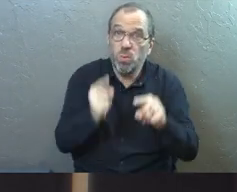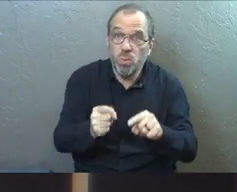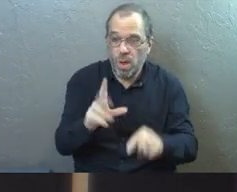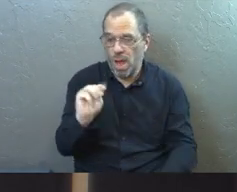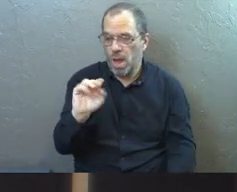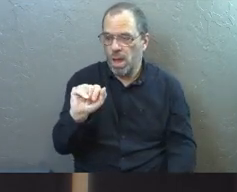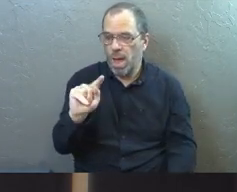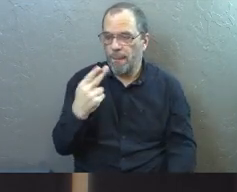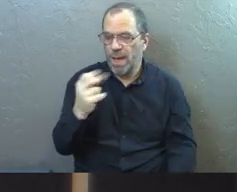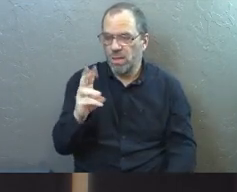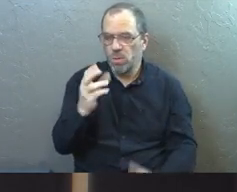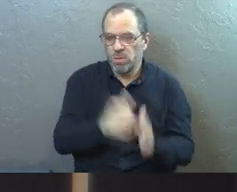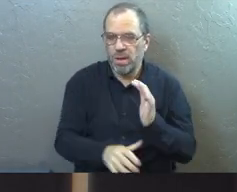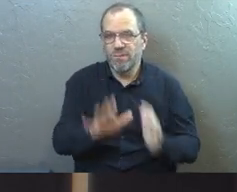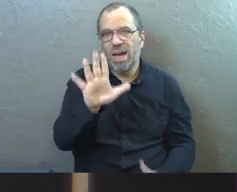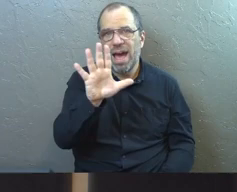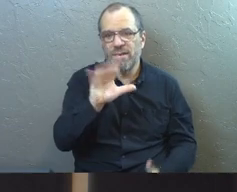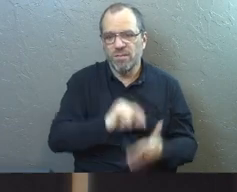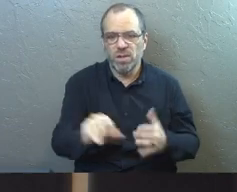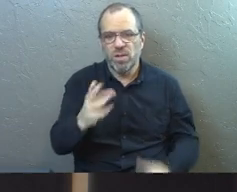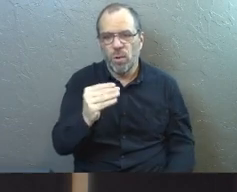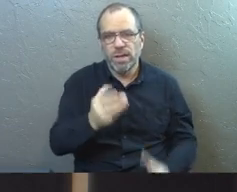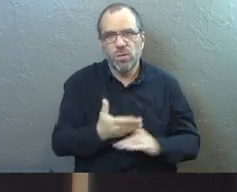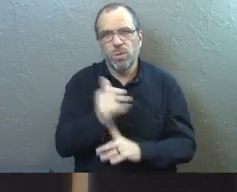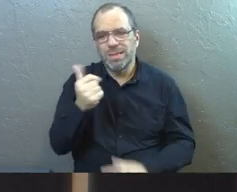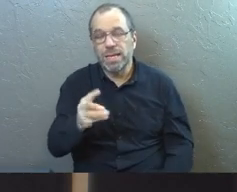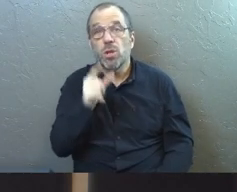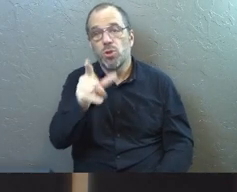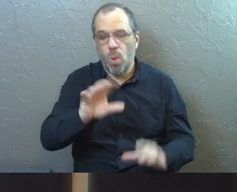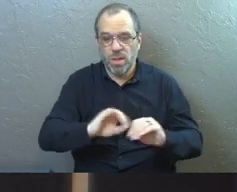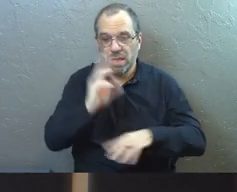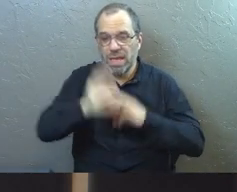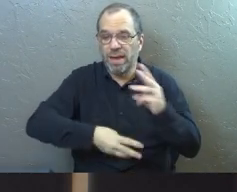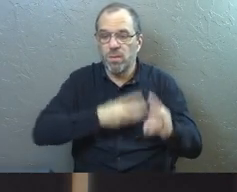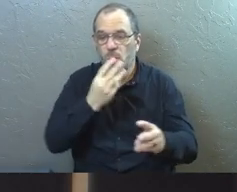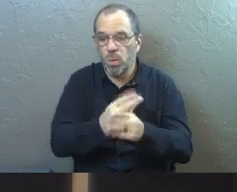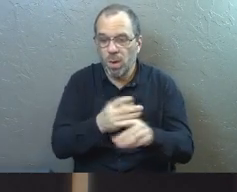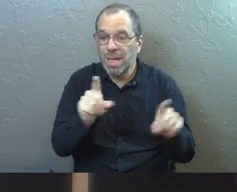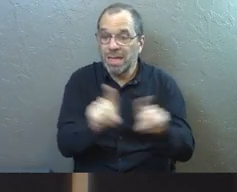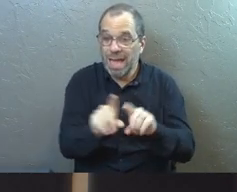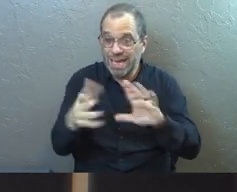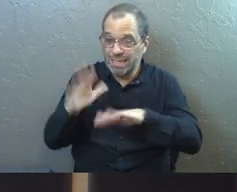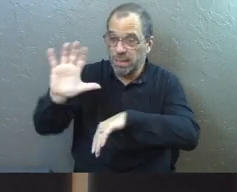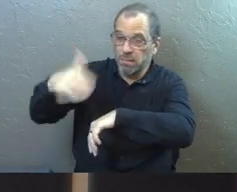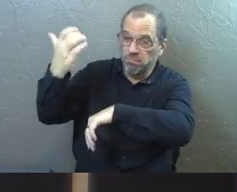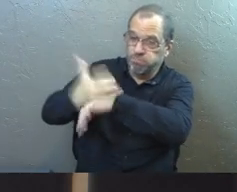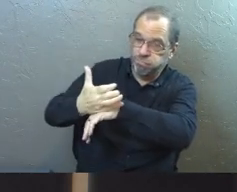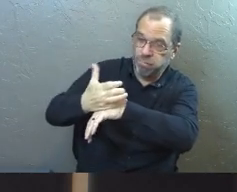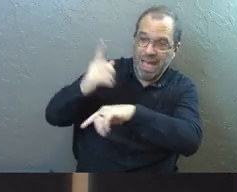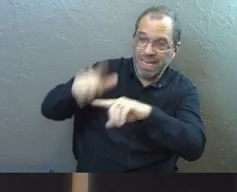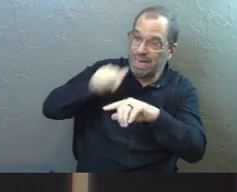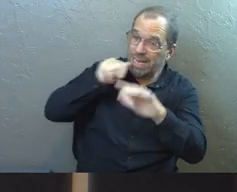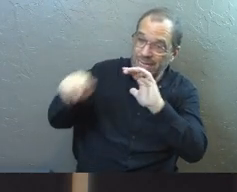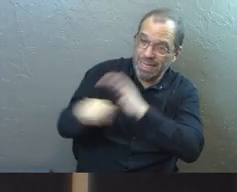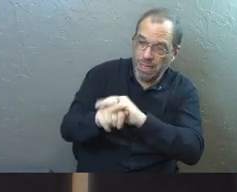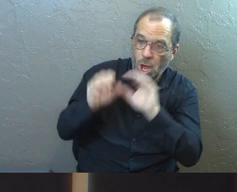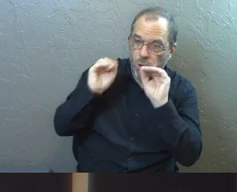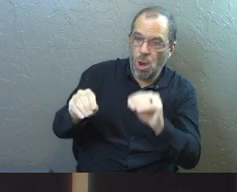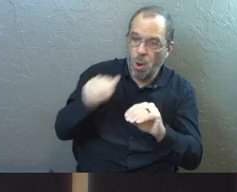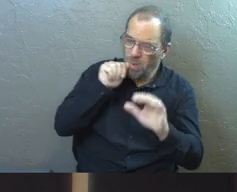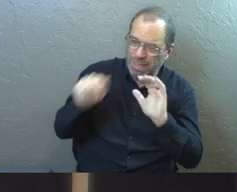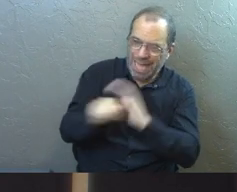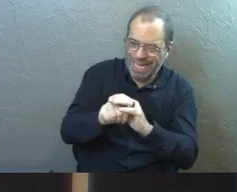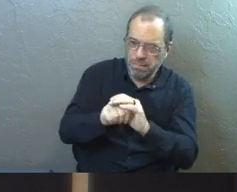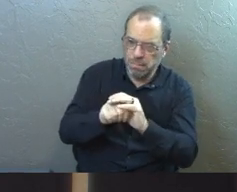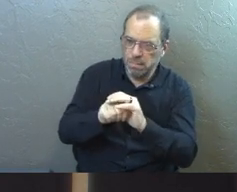Matthew 5, 14 through 16. You are the light of the world. Like a city on a hilltop that cannot be hidden, no one